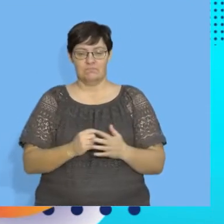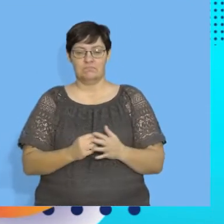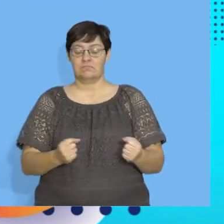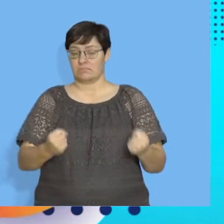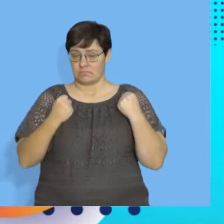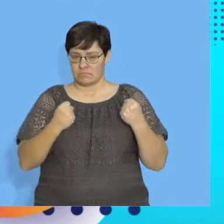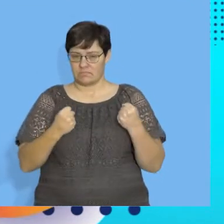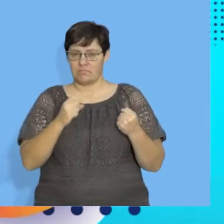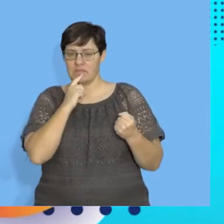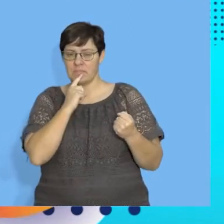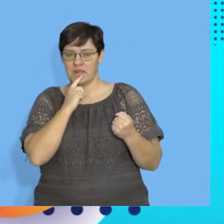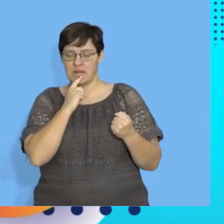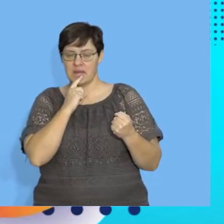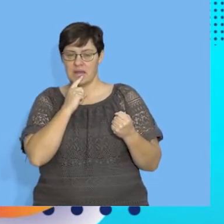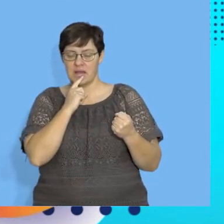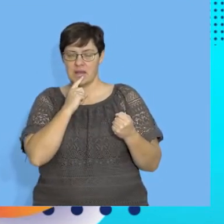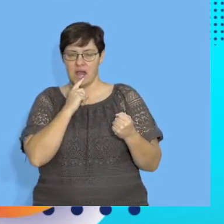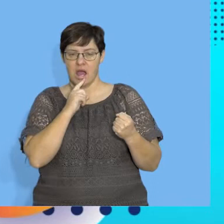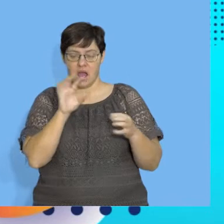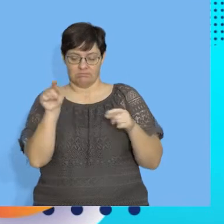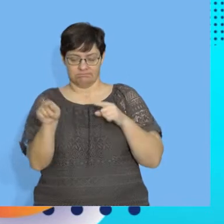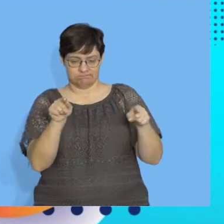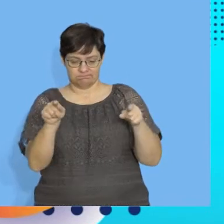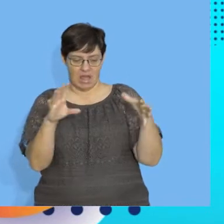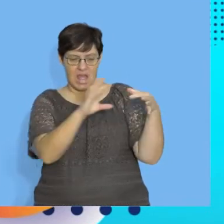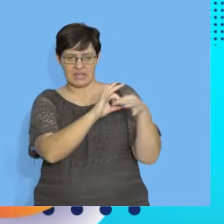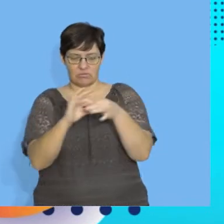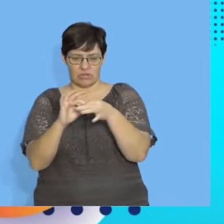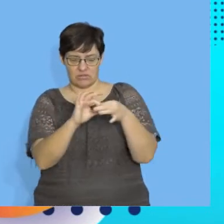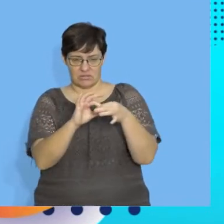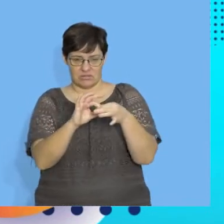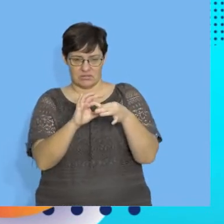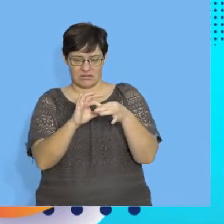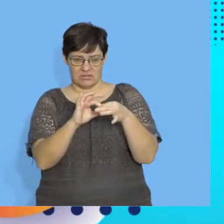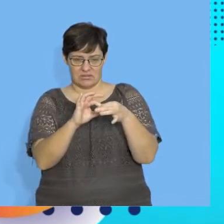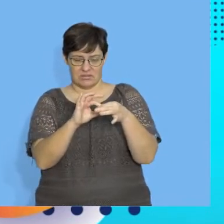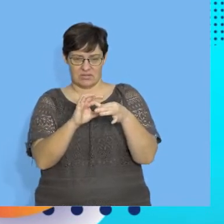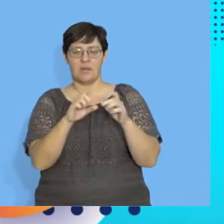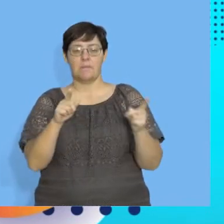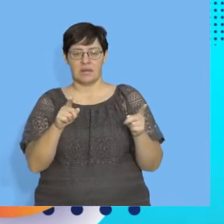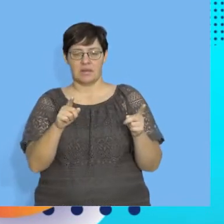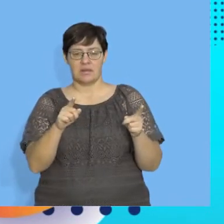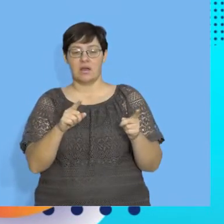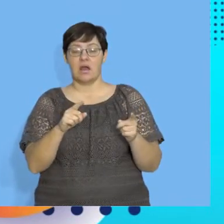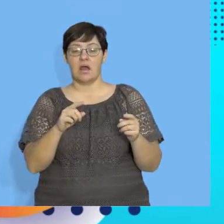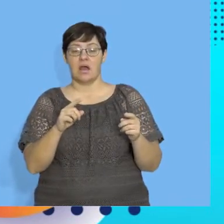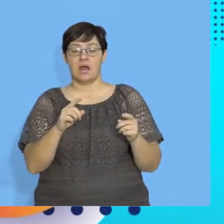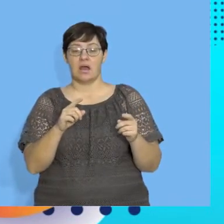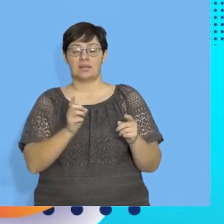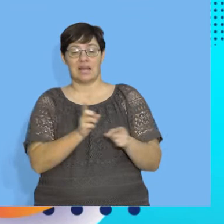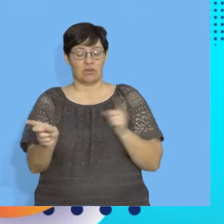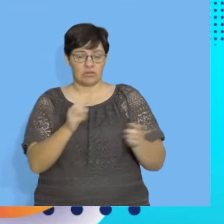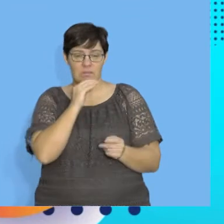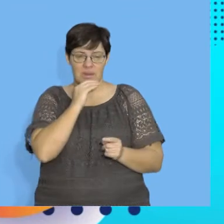the association. And the direction, we're talking here about whether it's negative or